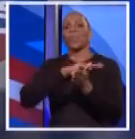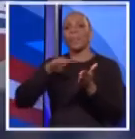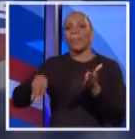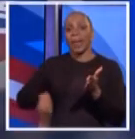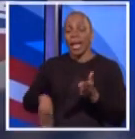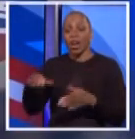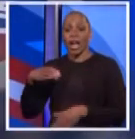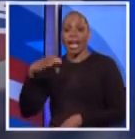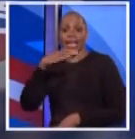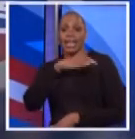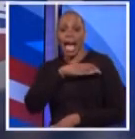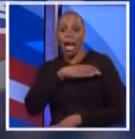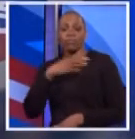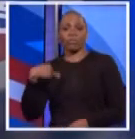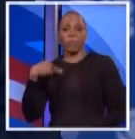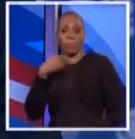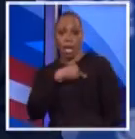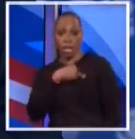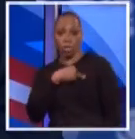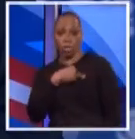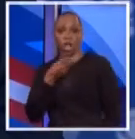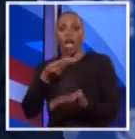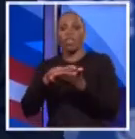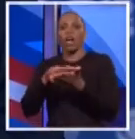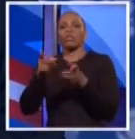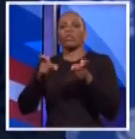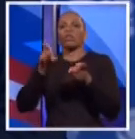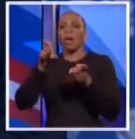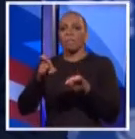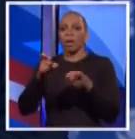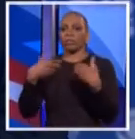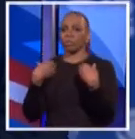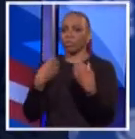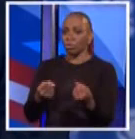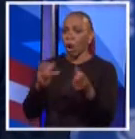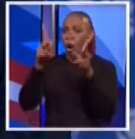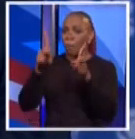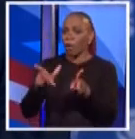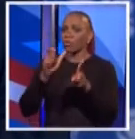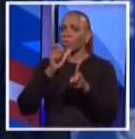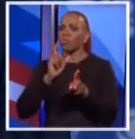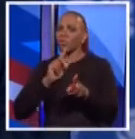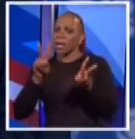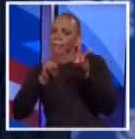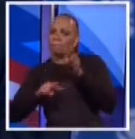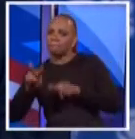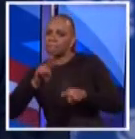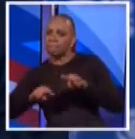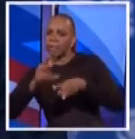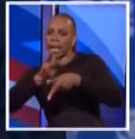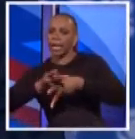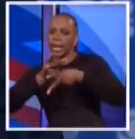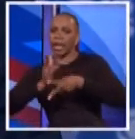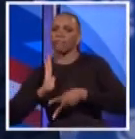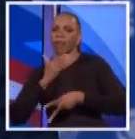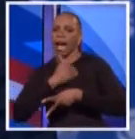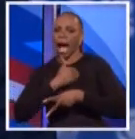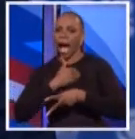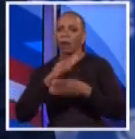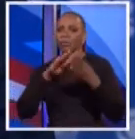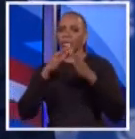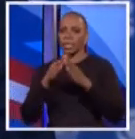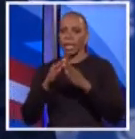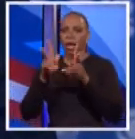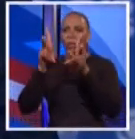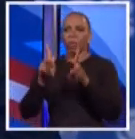new council members. The controller must be a steady hand, someone who watches out for the working people of our city, a person who makes sure